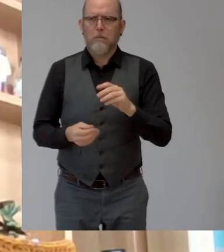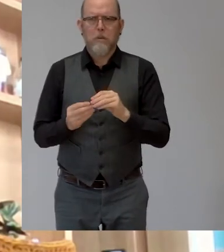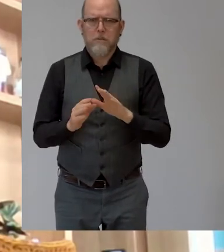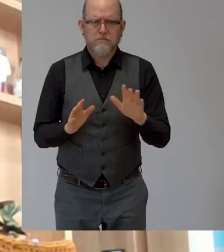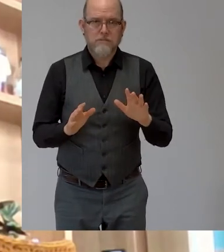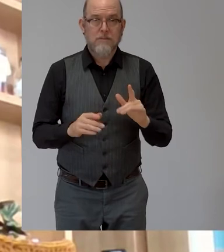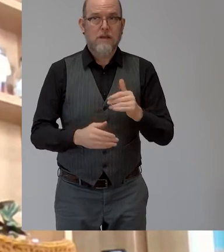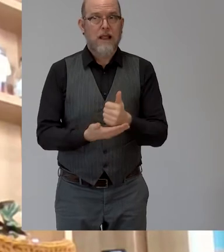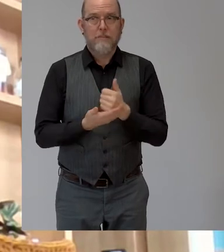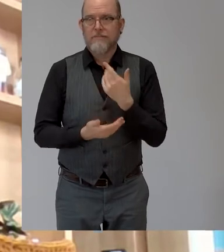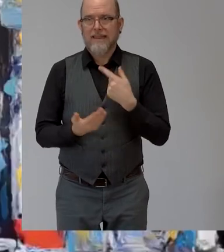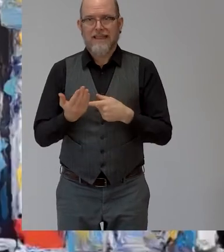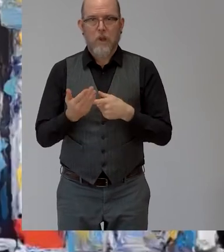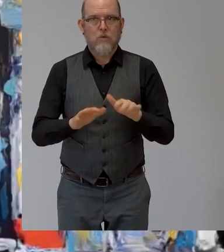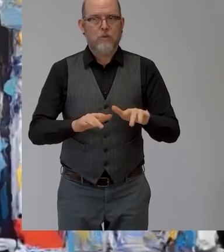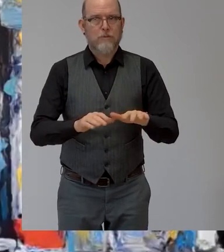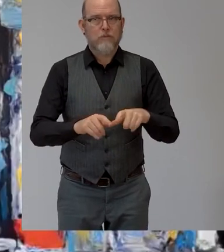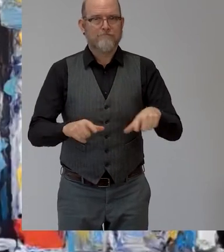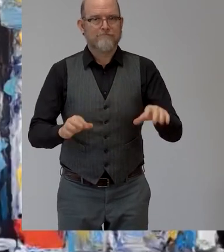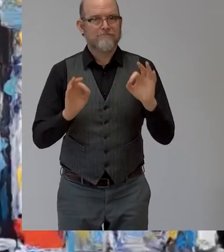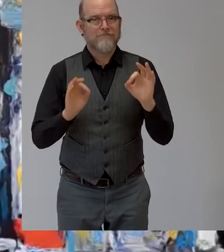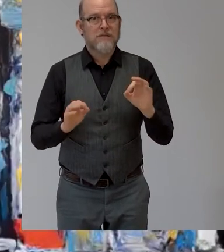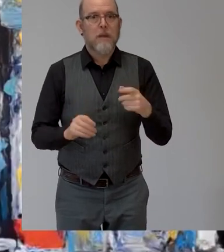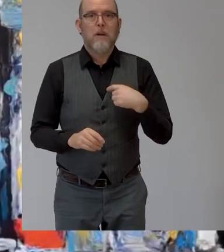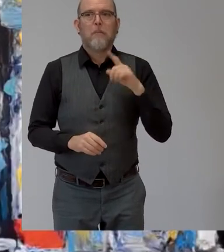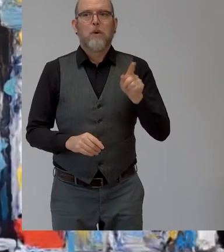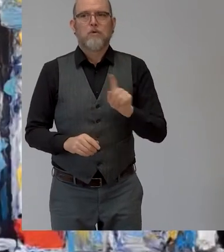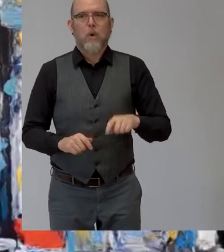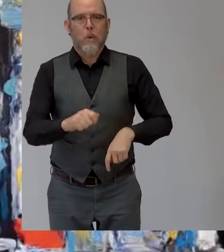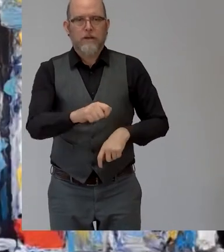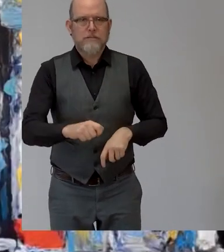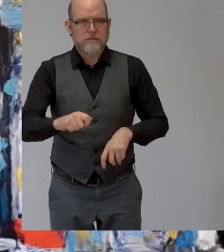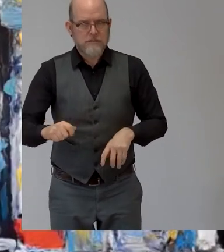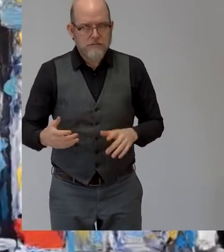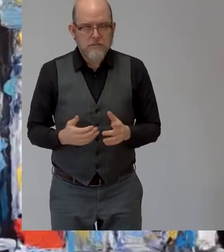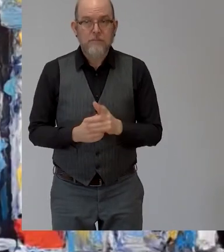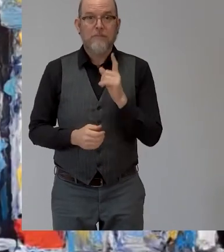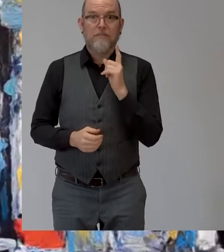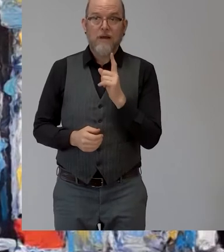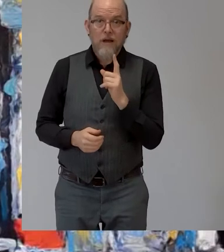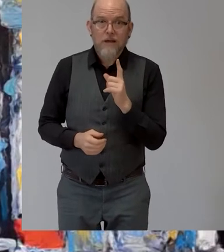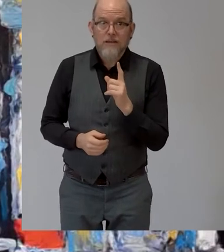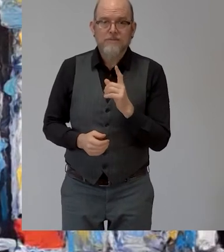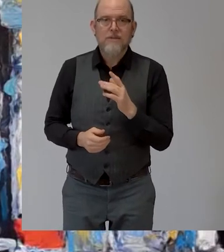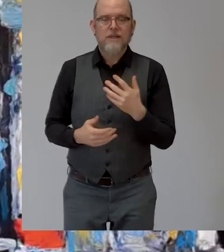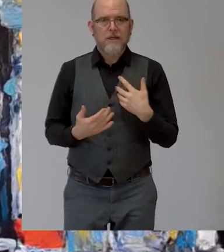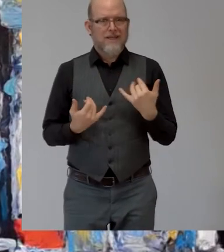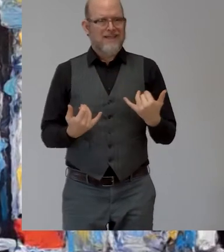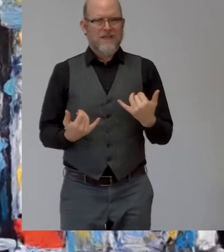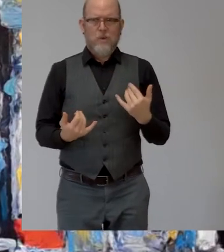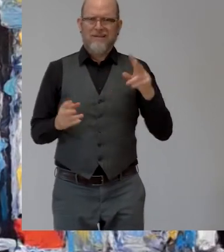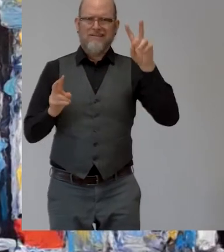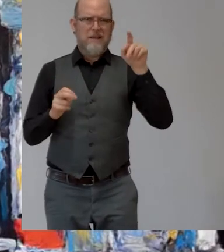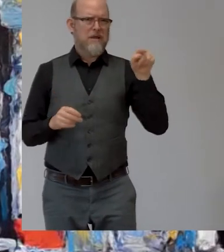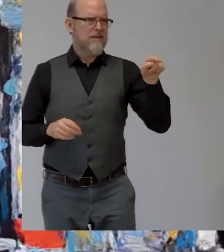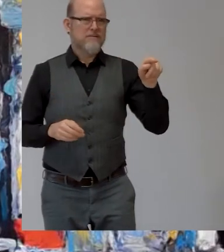with those kind of tests i see when when arnon and i spoke uh towards uh today's uh event uh i think that one of